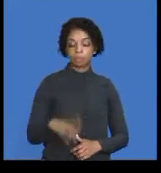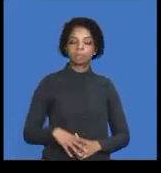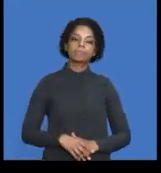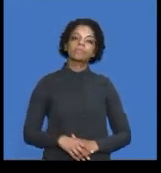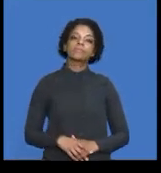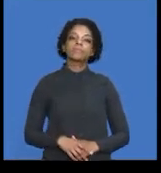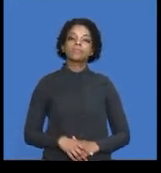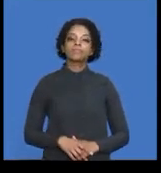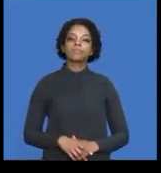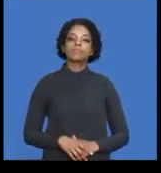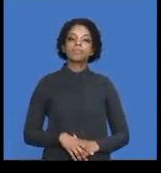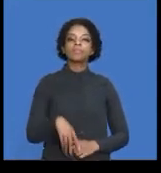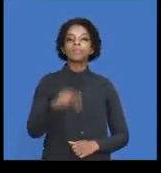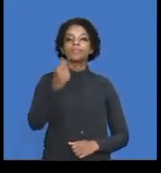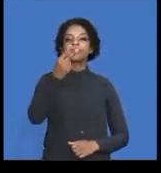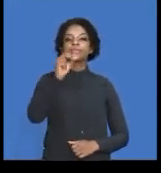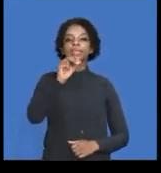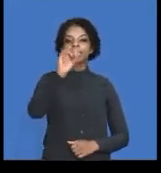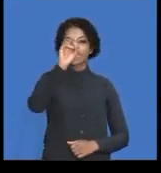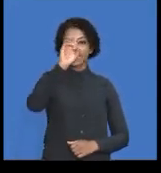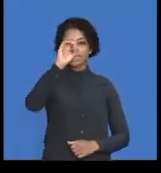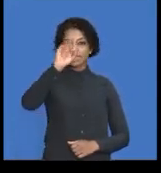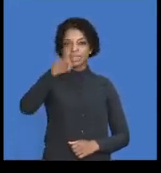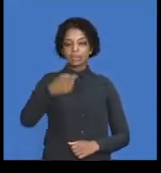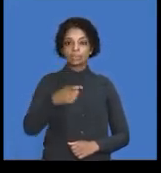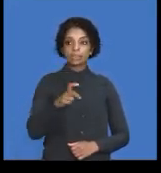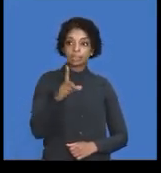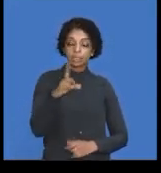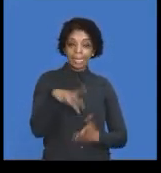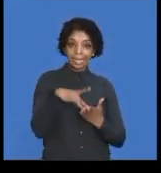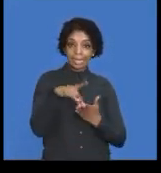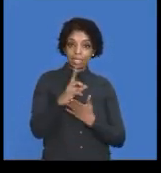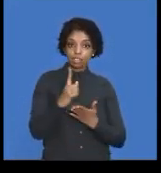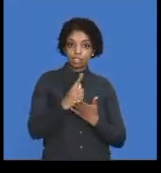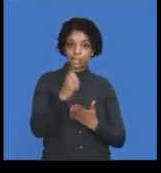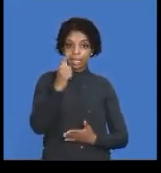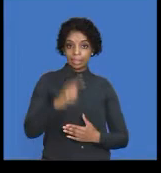180,000 was your cash sales. There we go.